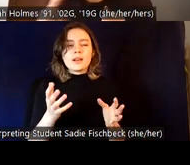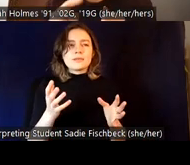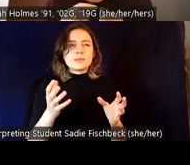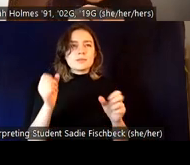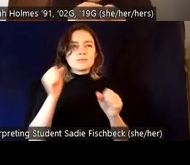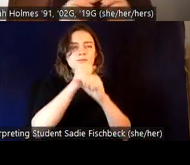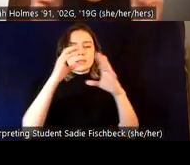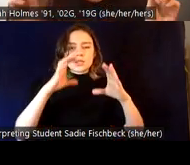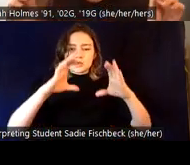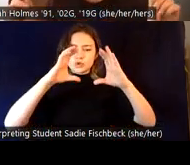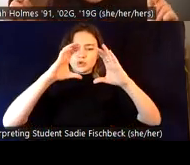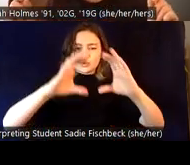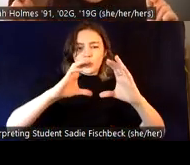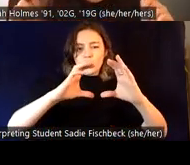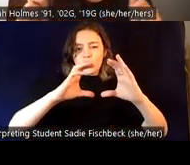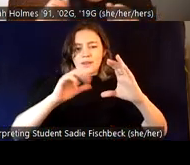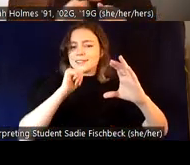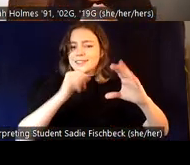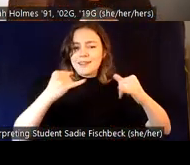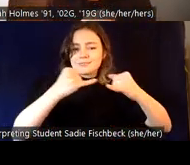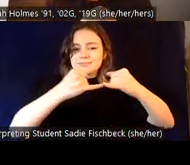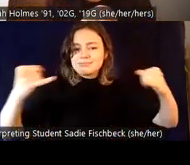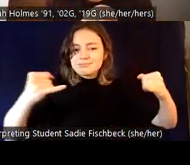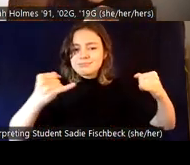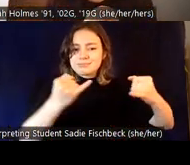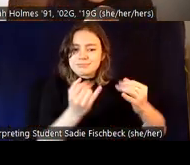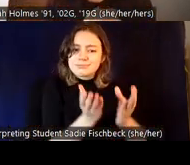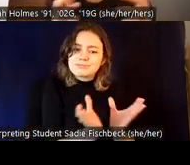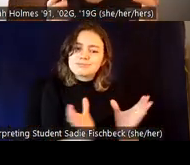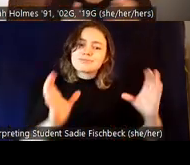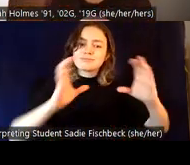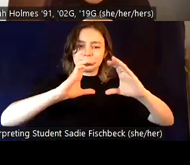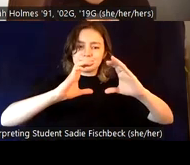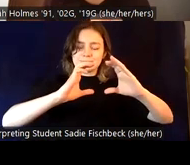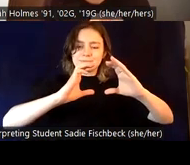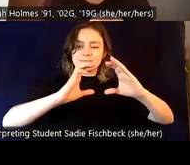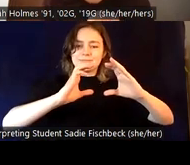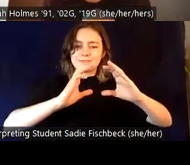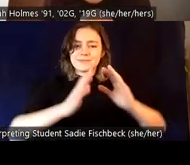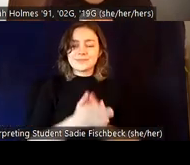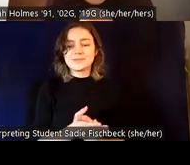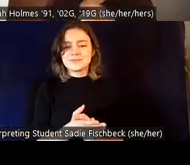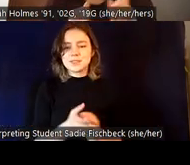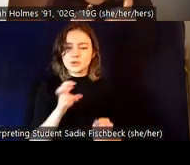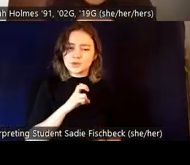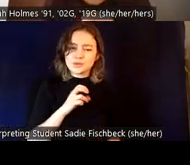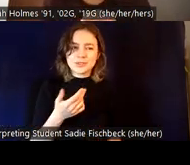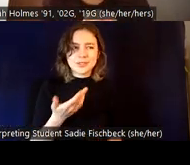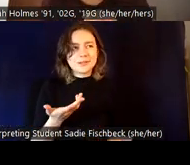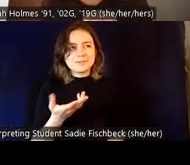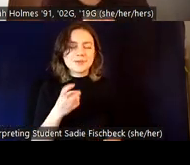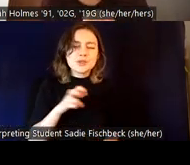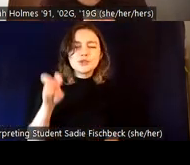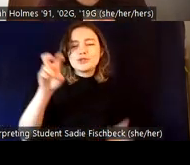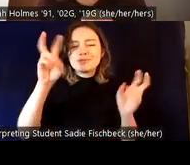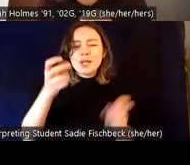sphere. This is not two end points. This is just, you know, different stops along a journey, um, which hopefully that'll be the most